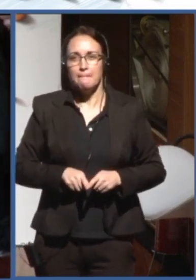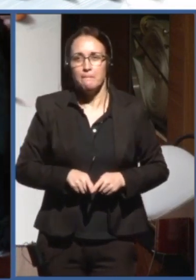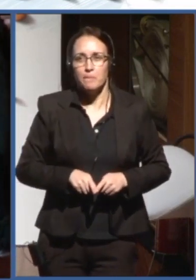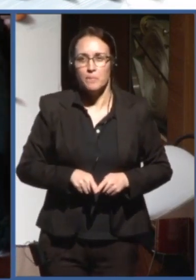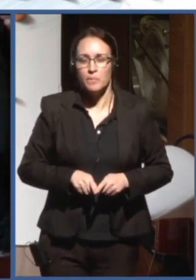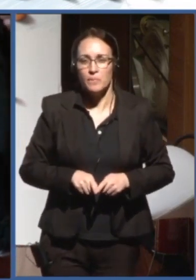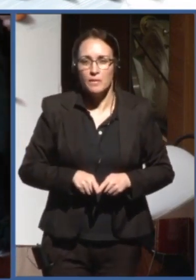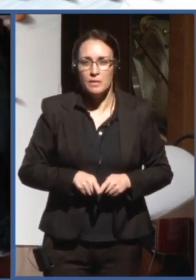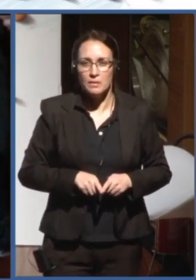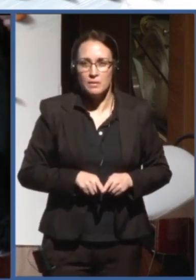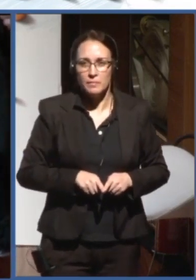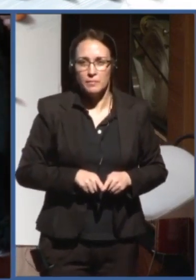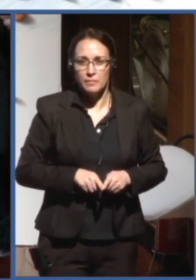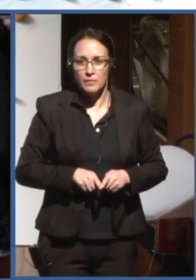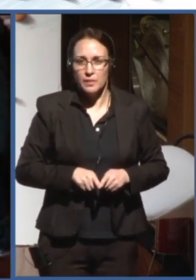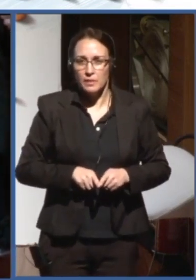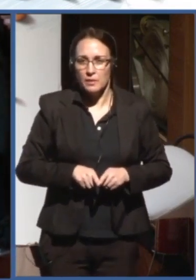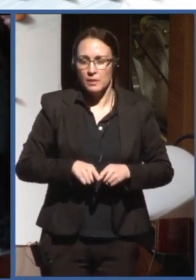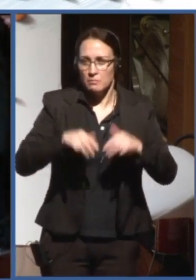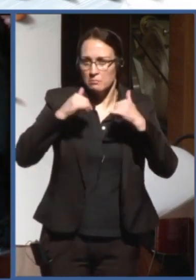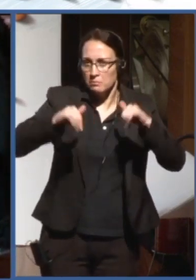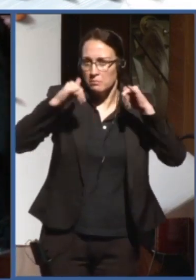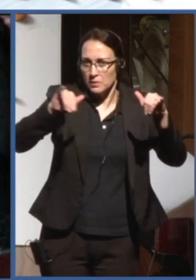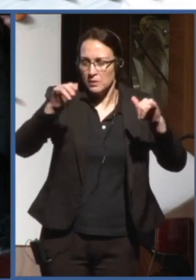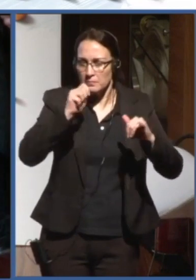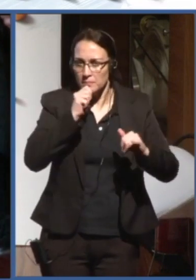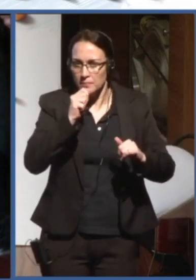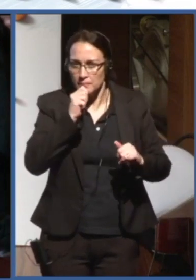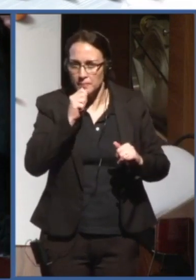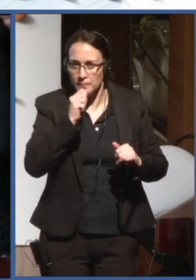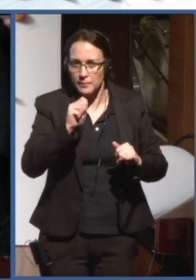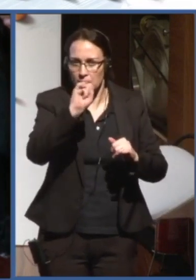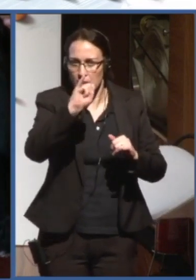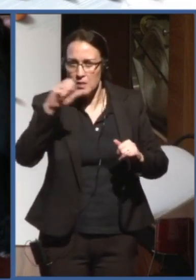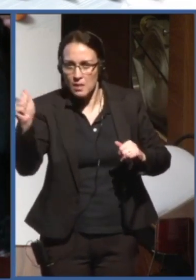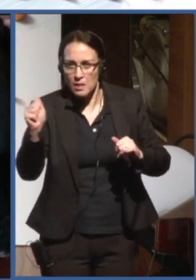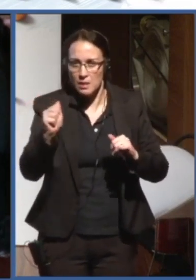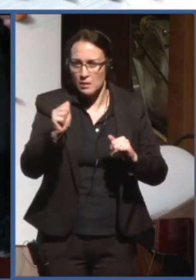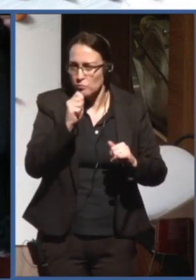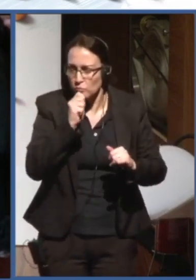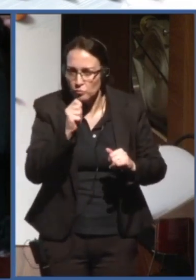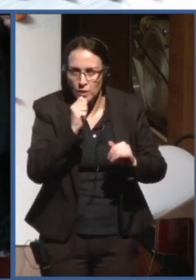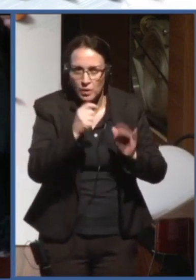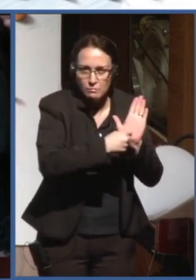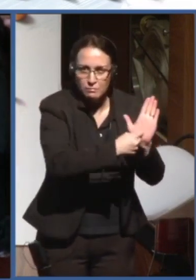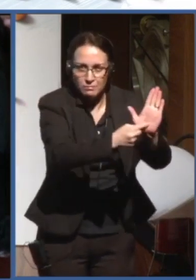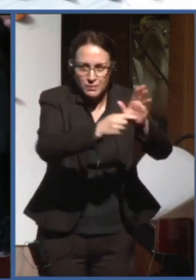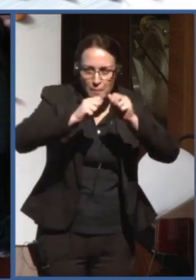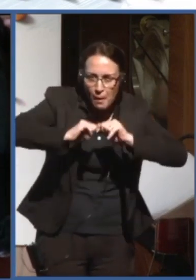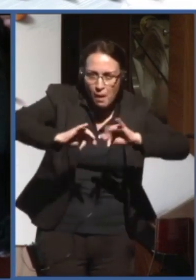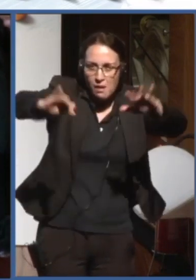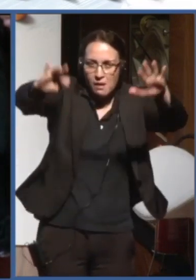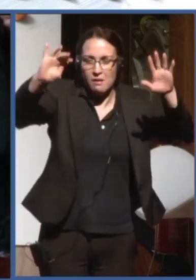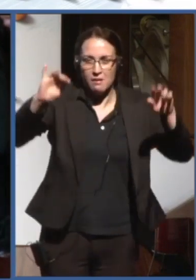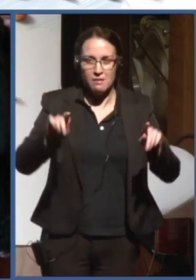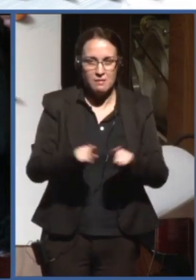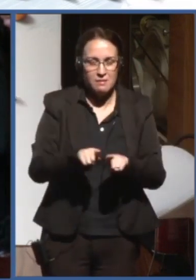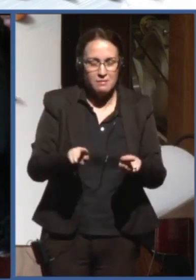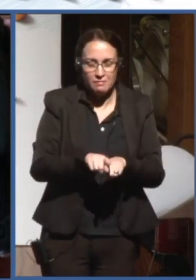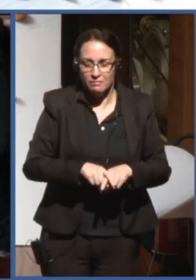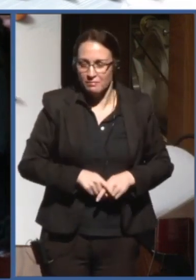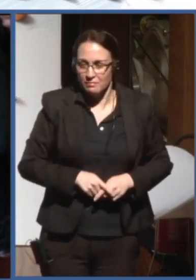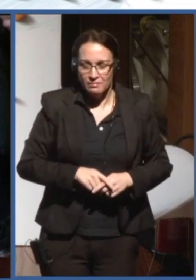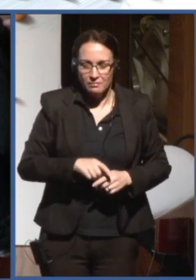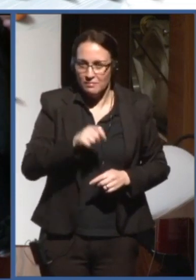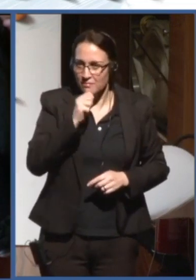knows that ethical values in the West and the East are seen under a different perspective. So, how can we keep up